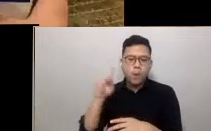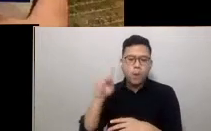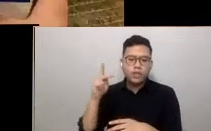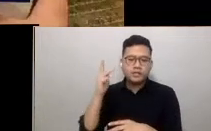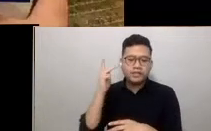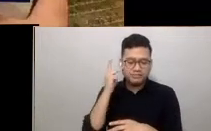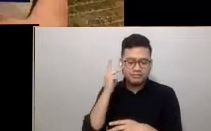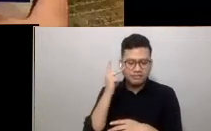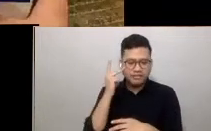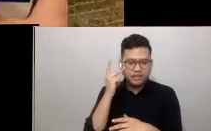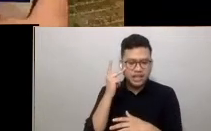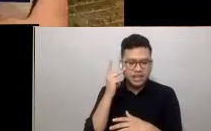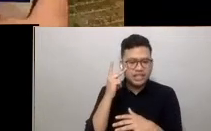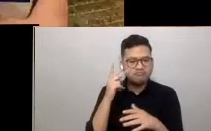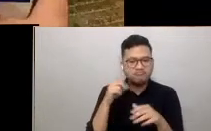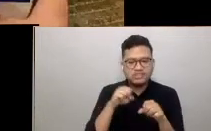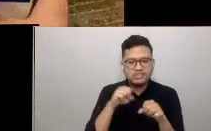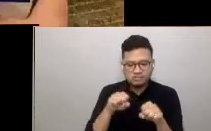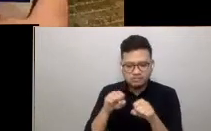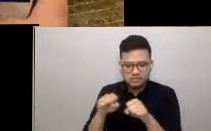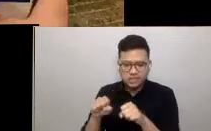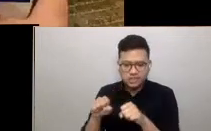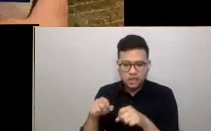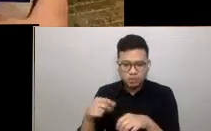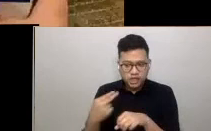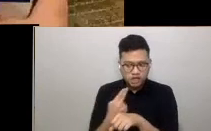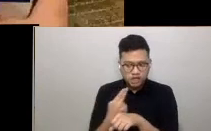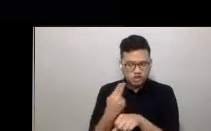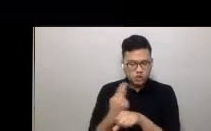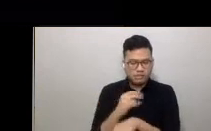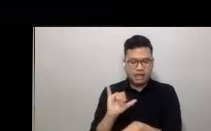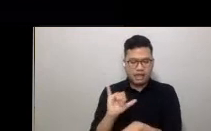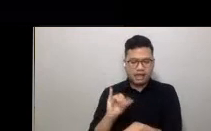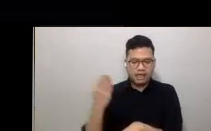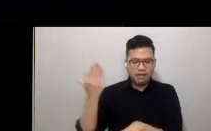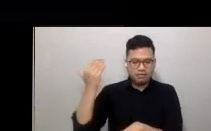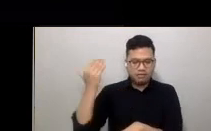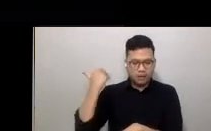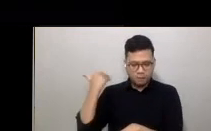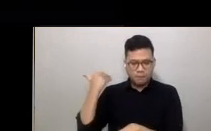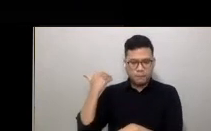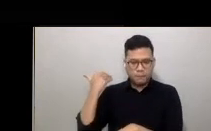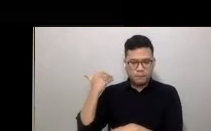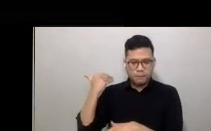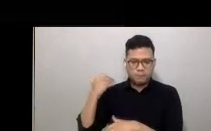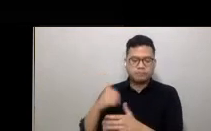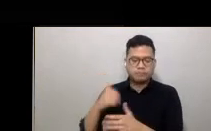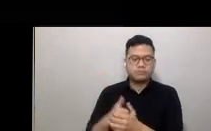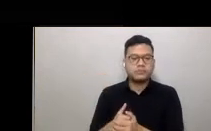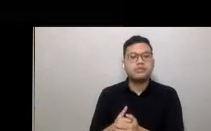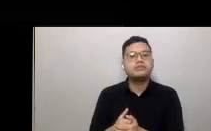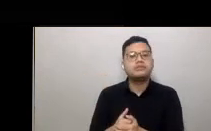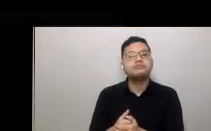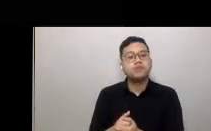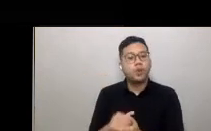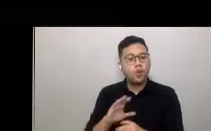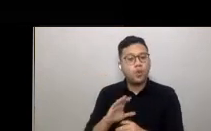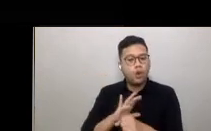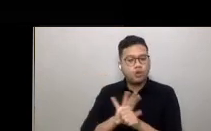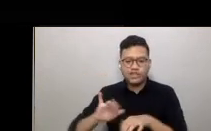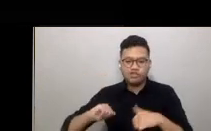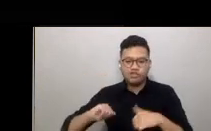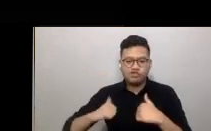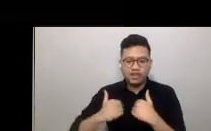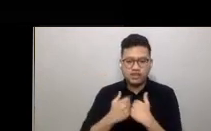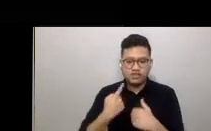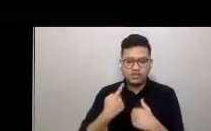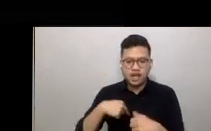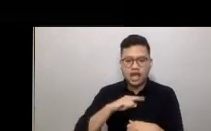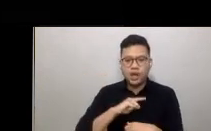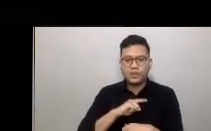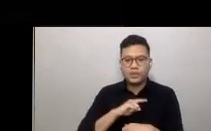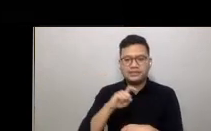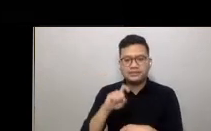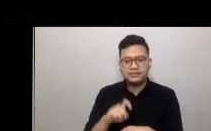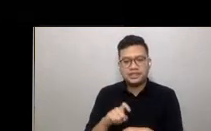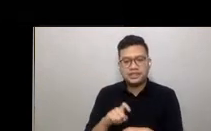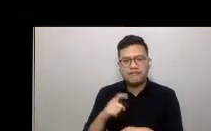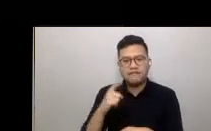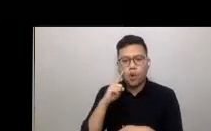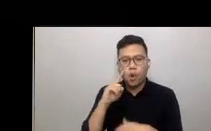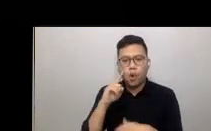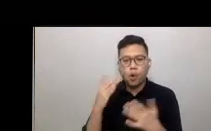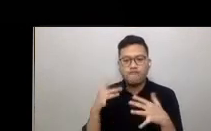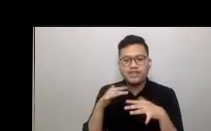historically used with prior pandemics. COVID has challenged our basic human needs for convergence,